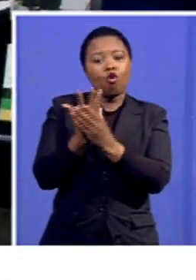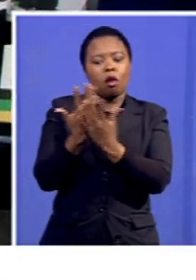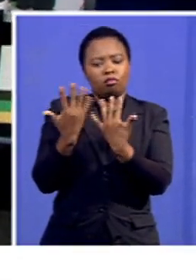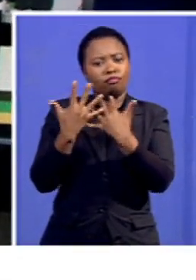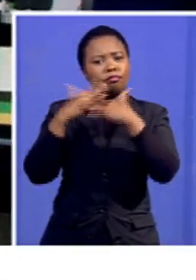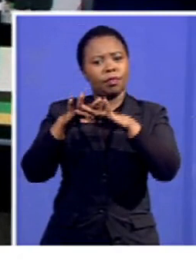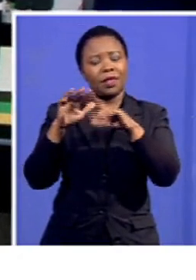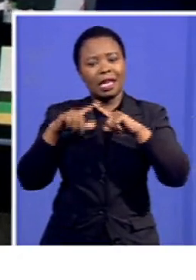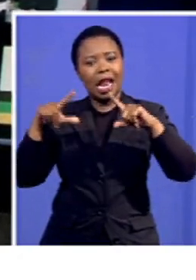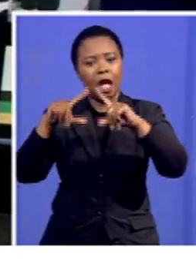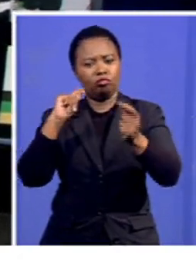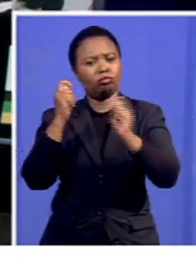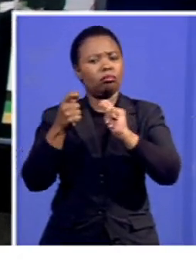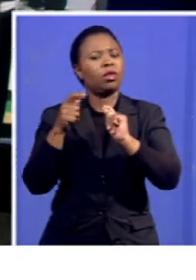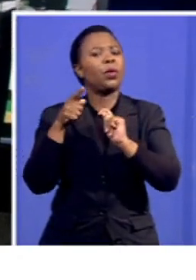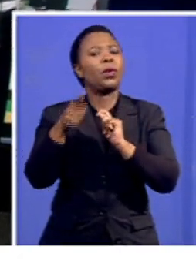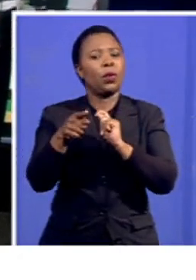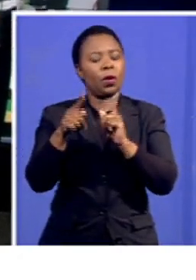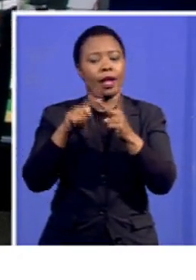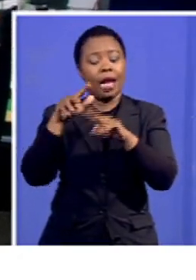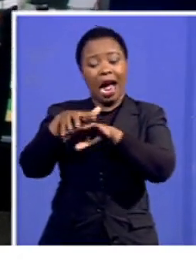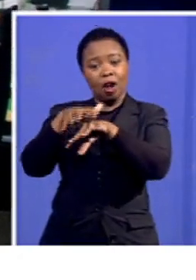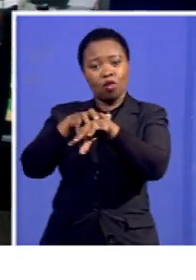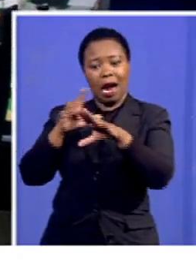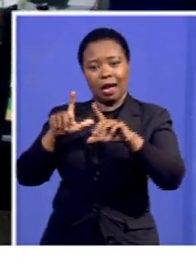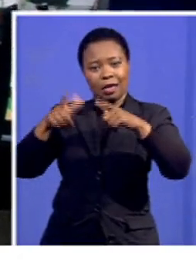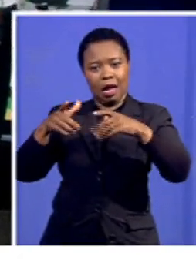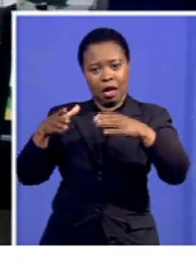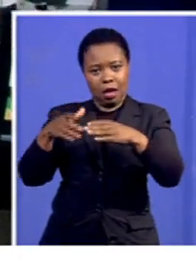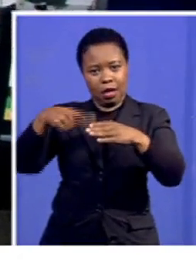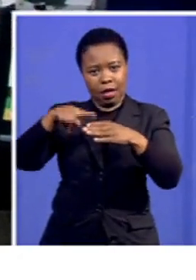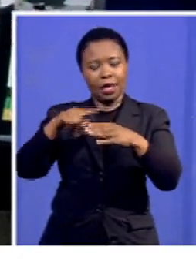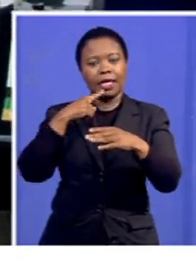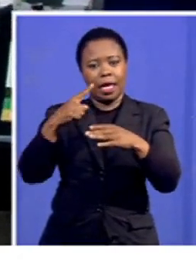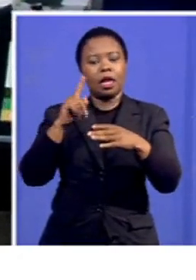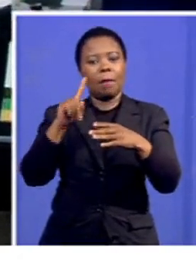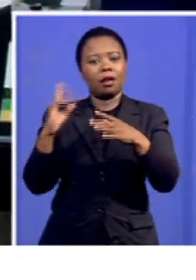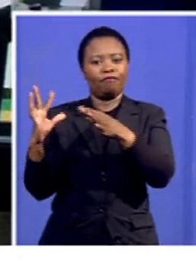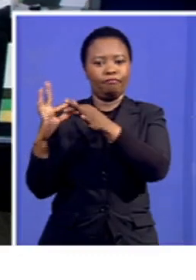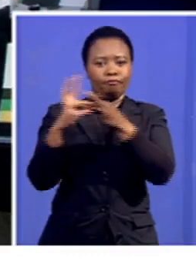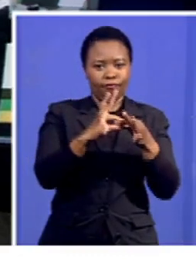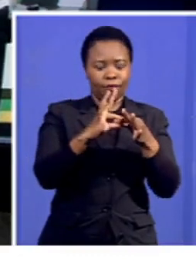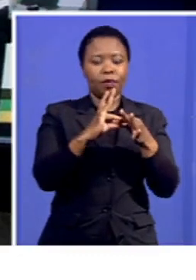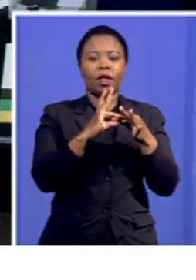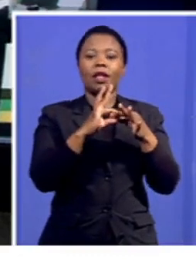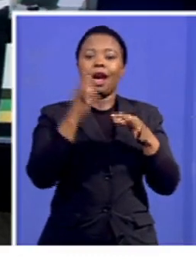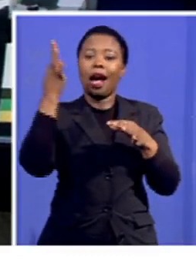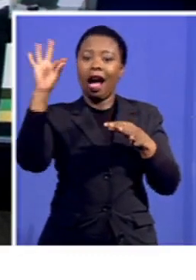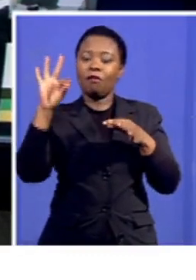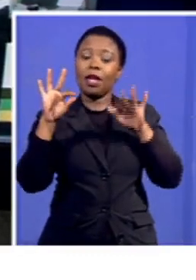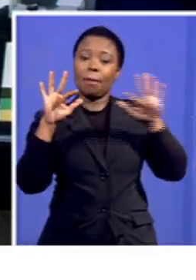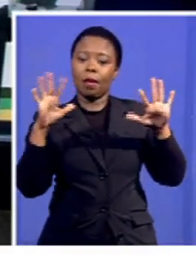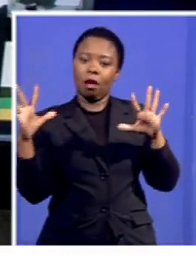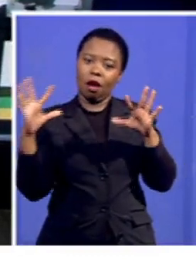reform and the agriculture sector and of course saying that there must be a synergy between government and the people we also heard